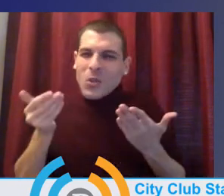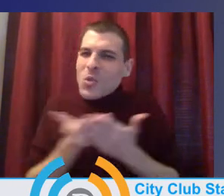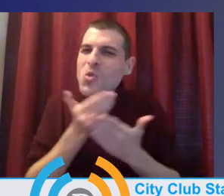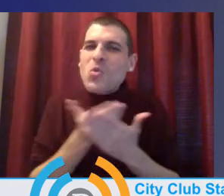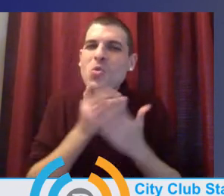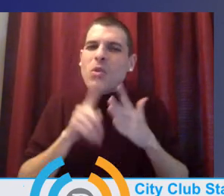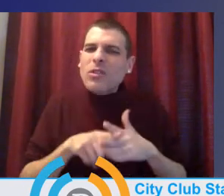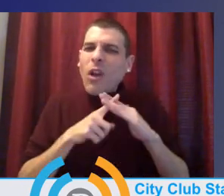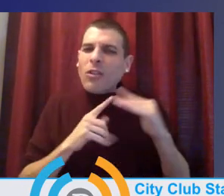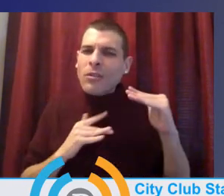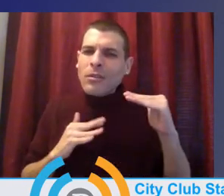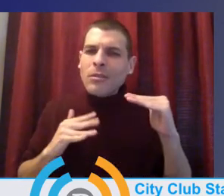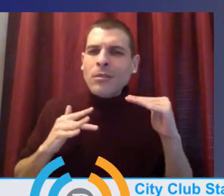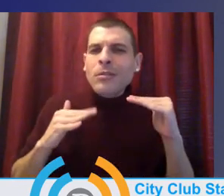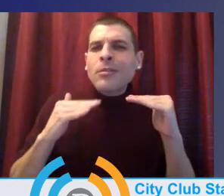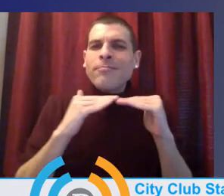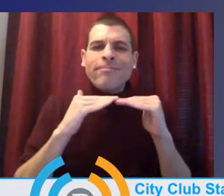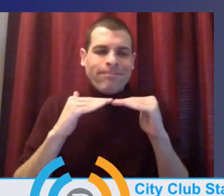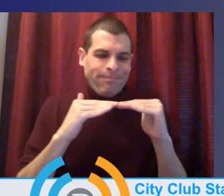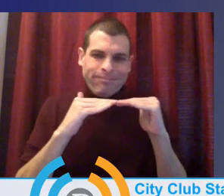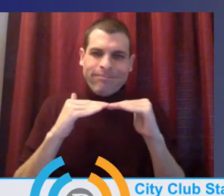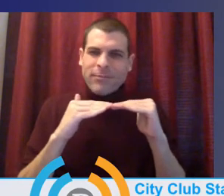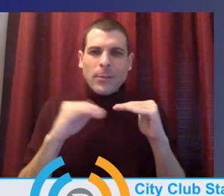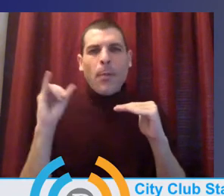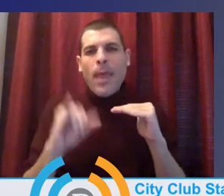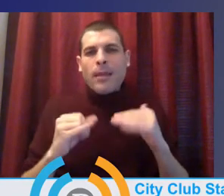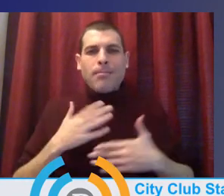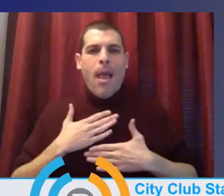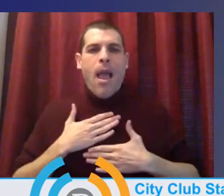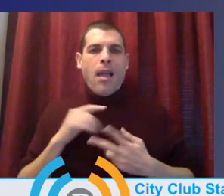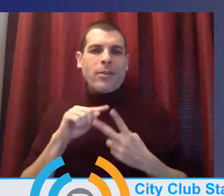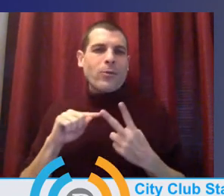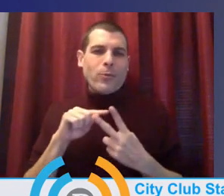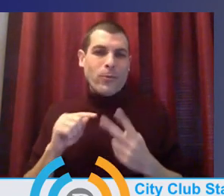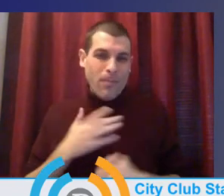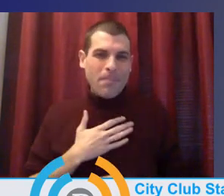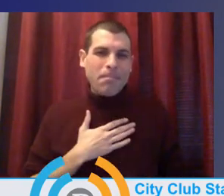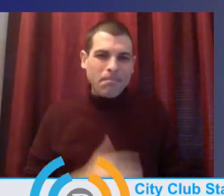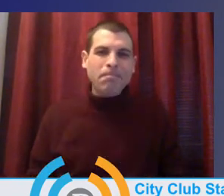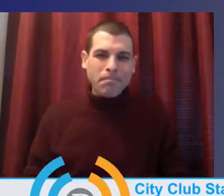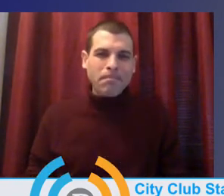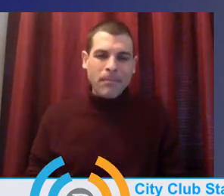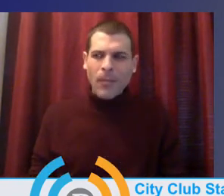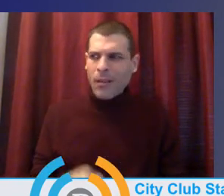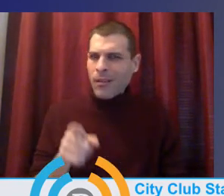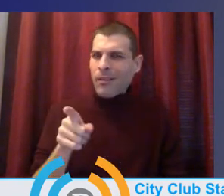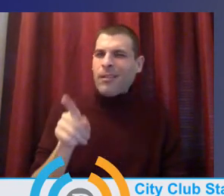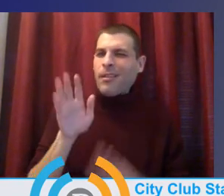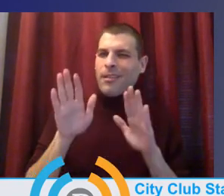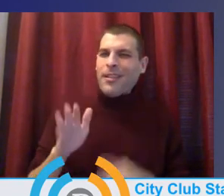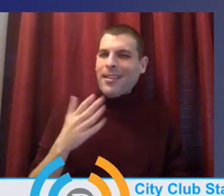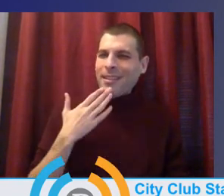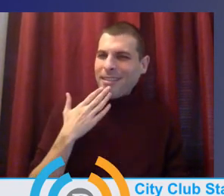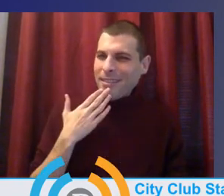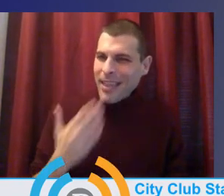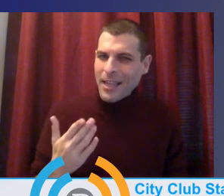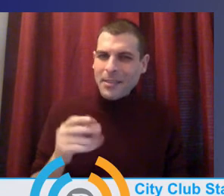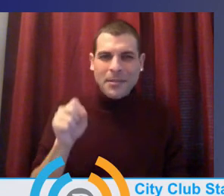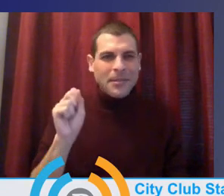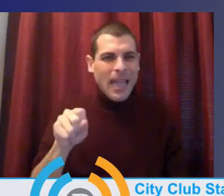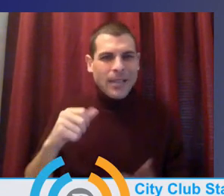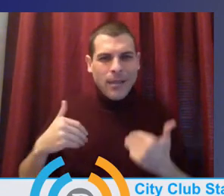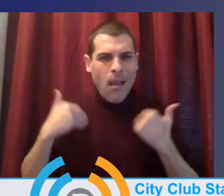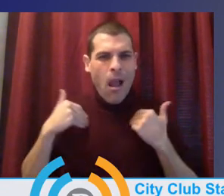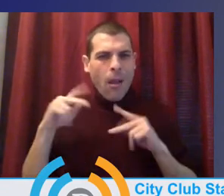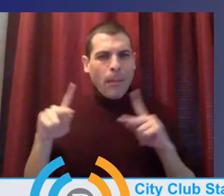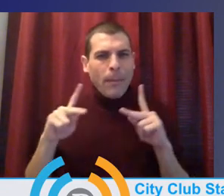social justice commitments. So that that's what I would say about that. Absolutely. Thank you for listening to our youth. We'll have some questions from them